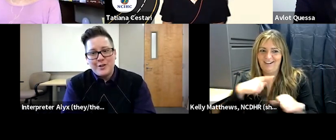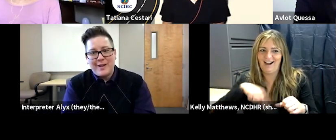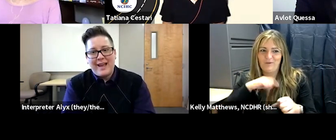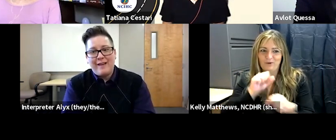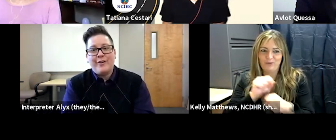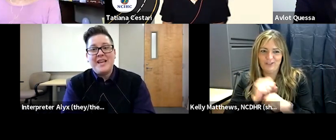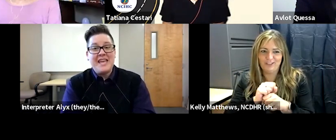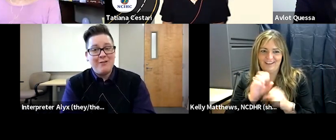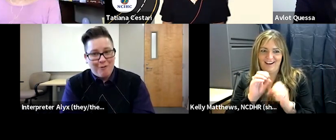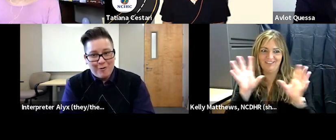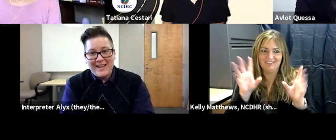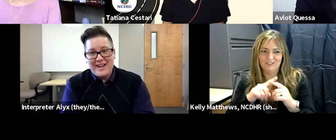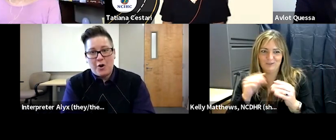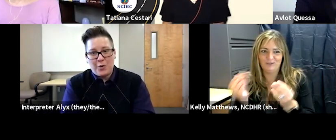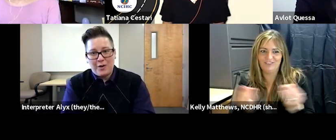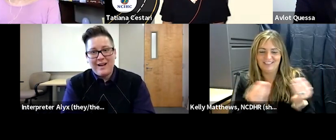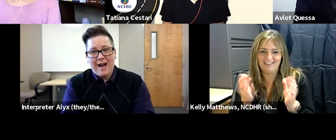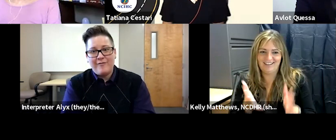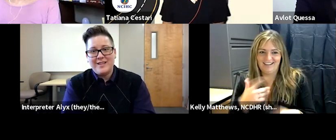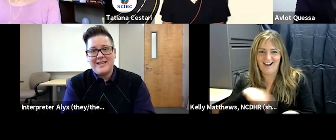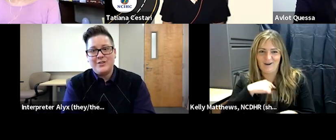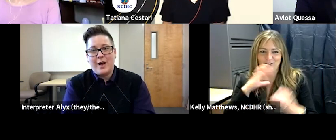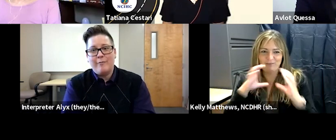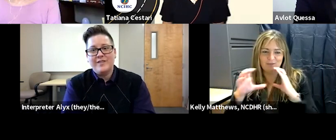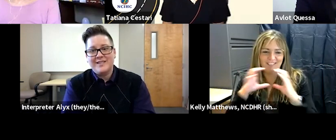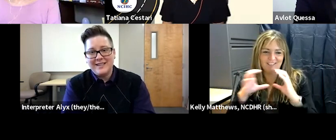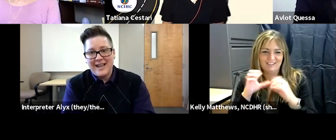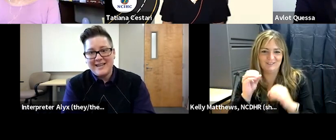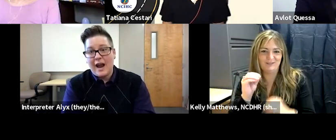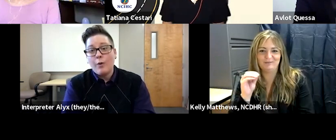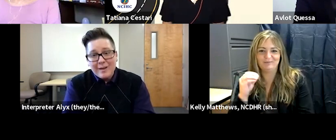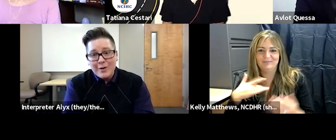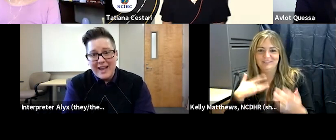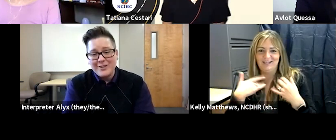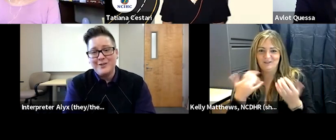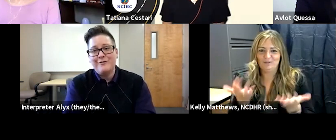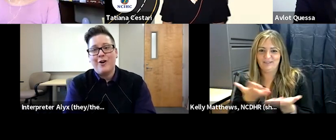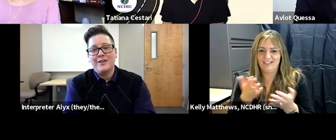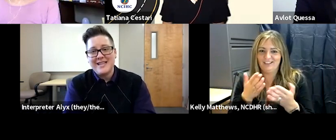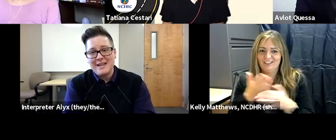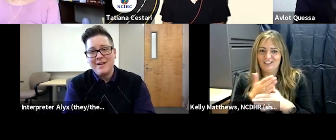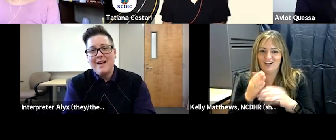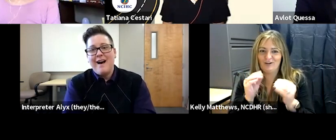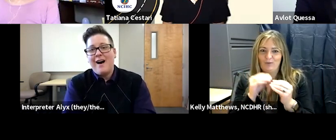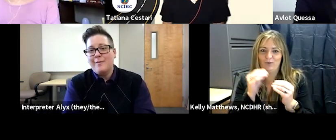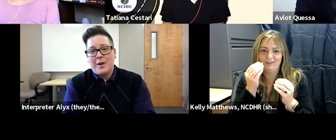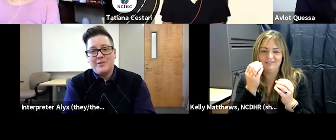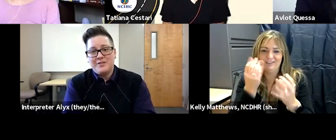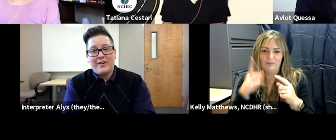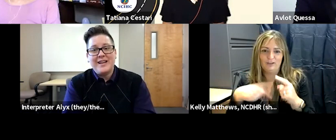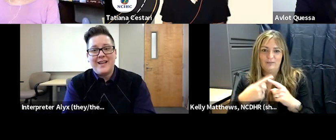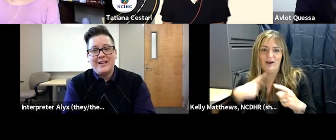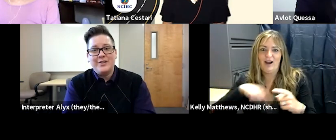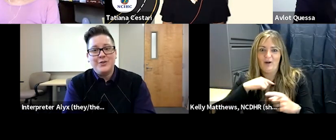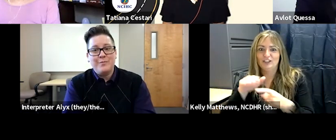interpreters play a very key role in our work obviously to help facilitate our communication for our team so